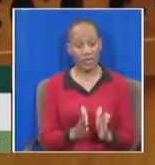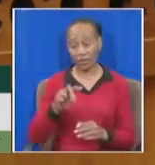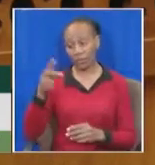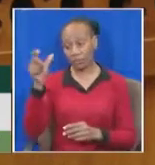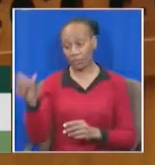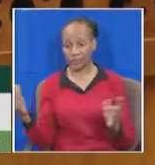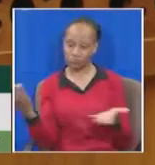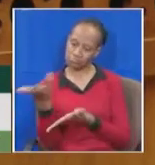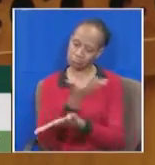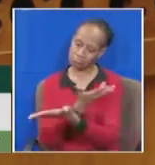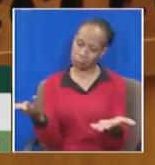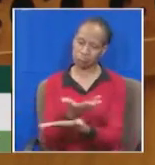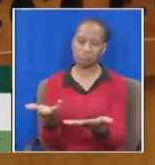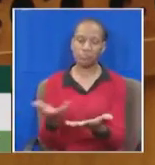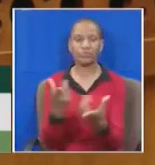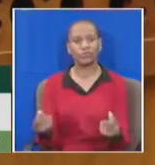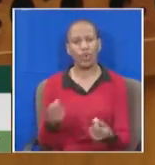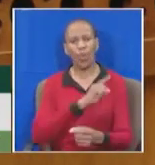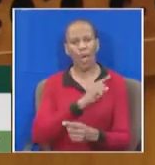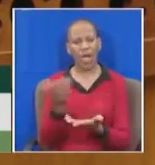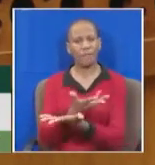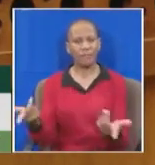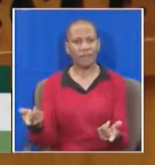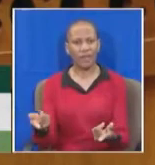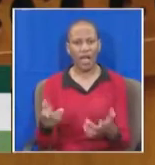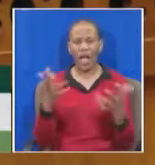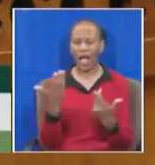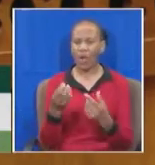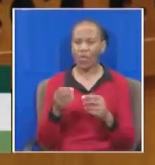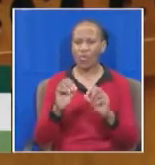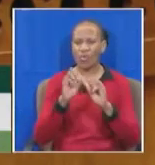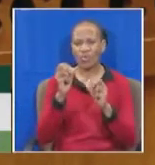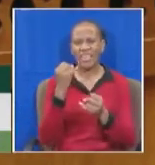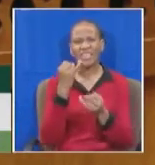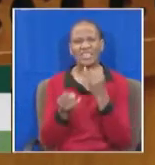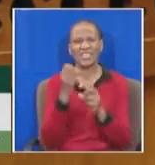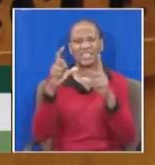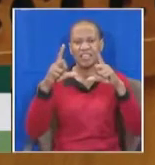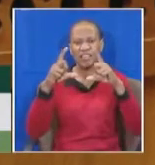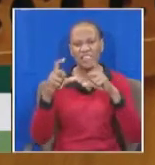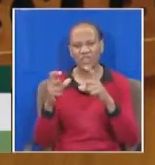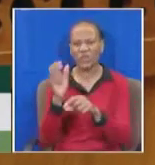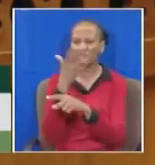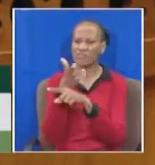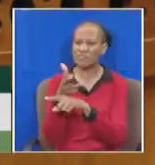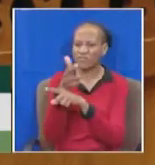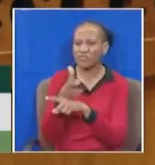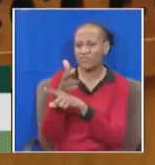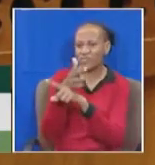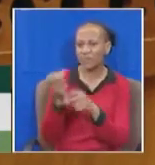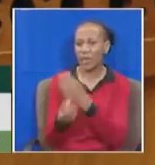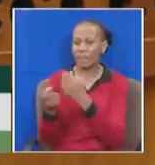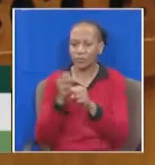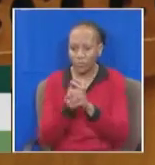context of the discussion is the distribution of pornography via the Internet in South Africa. The correspondent